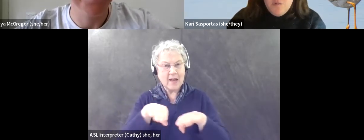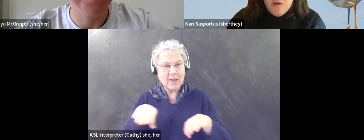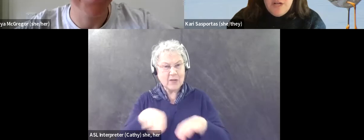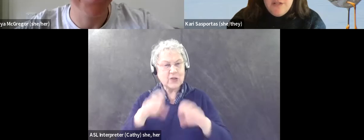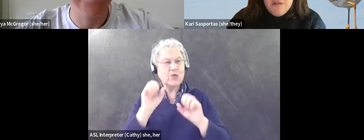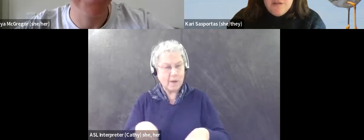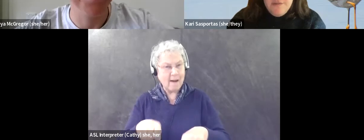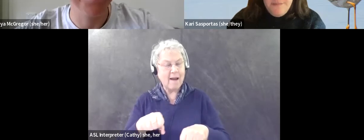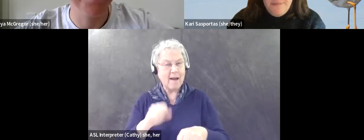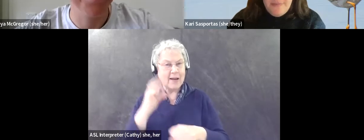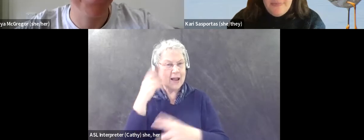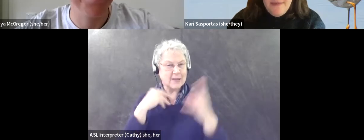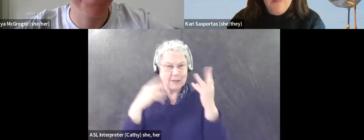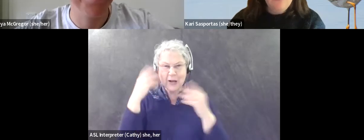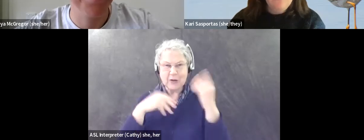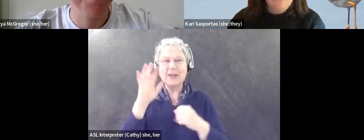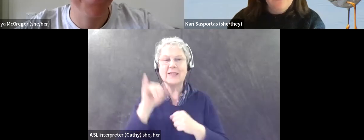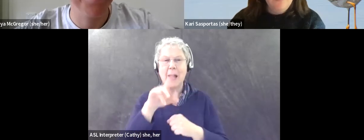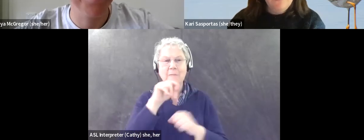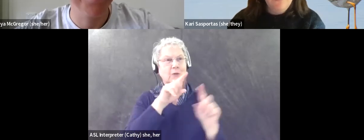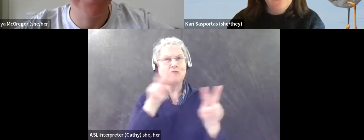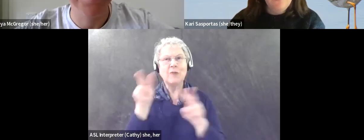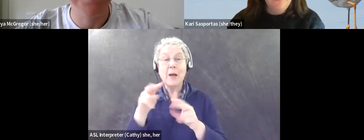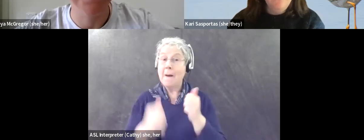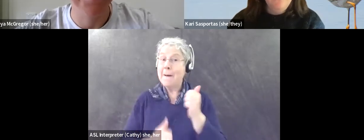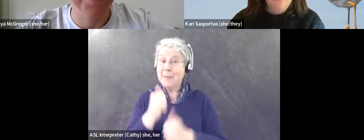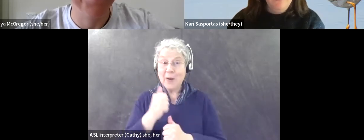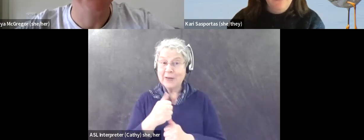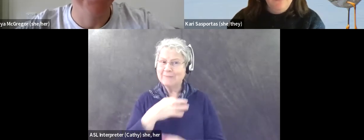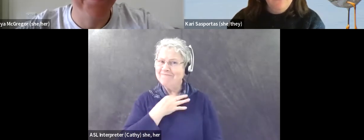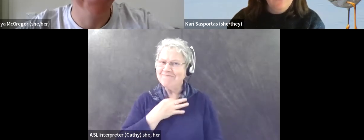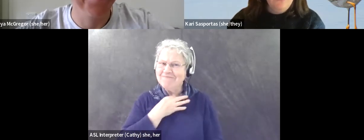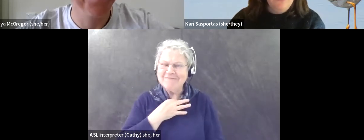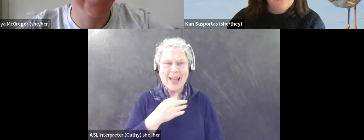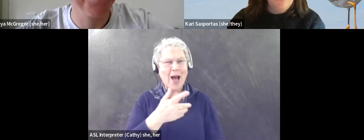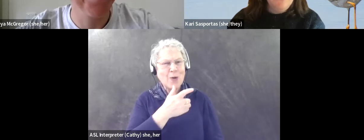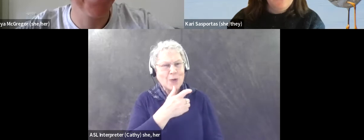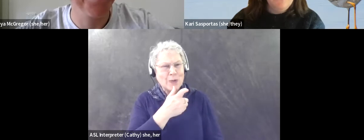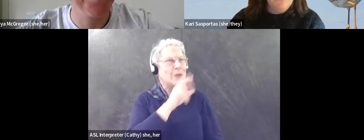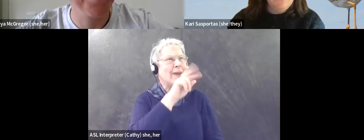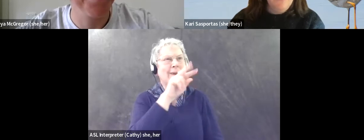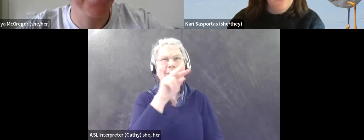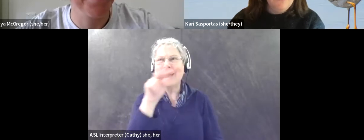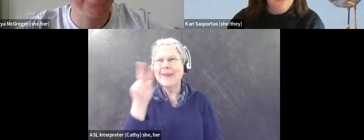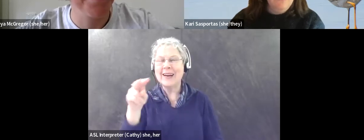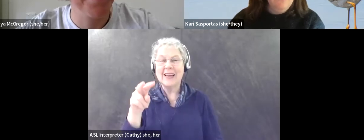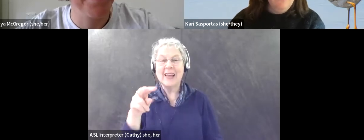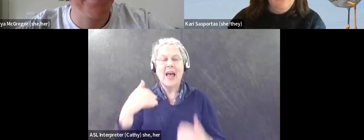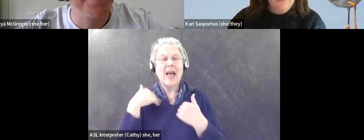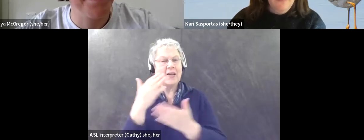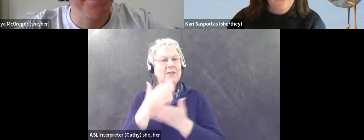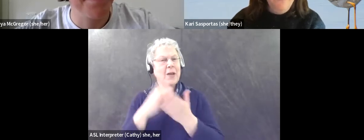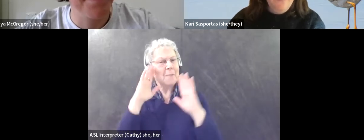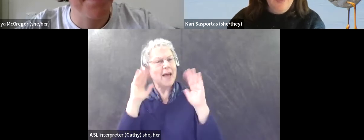the most part, I just, I'm curious, and I want to see who's around. And I'll go out with expectations also, if I've seen